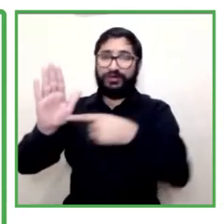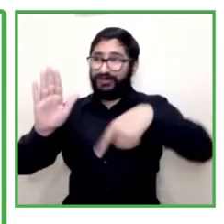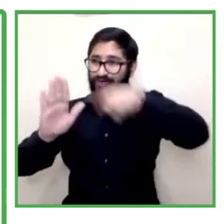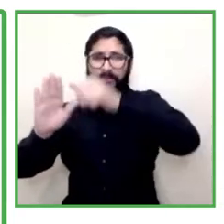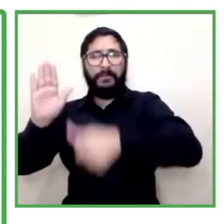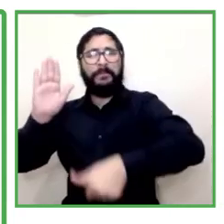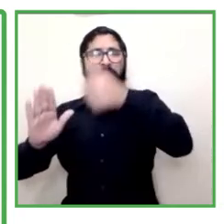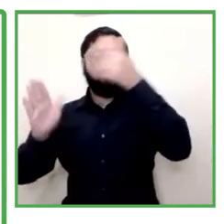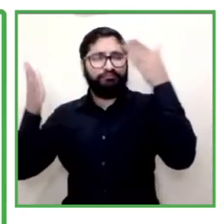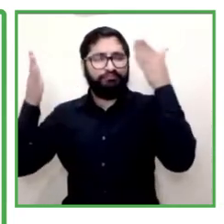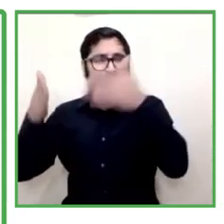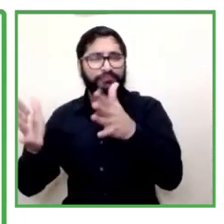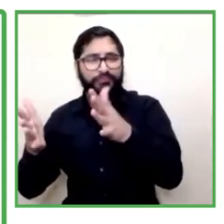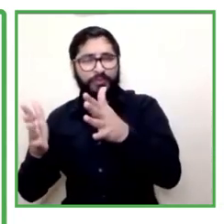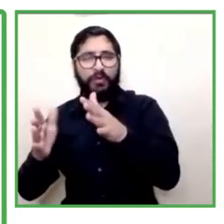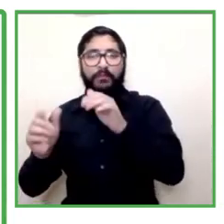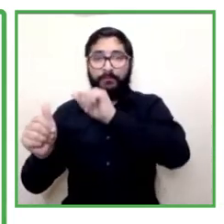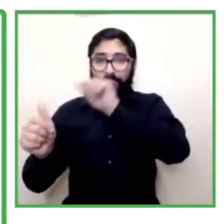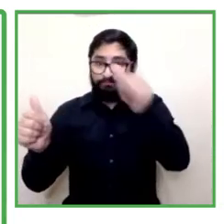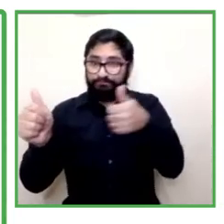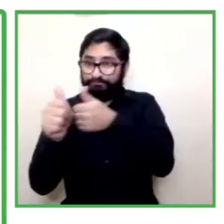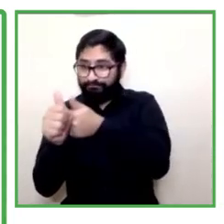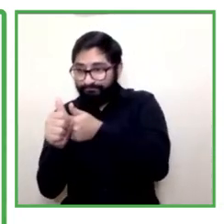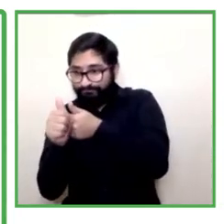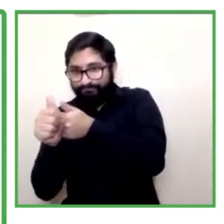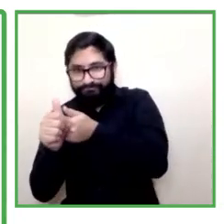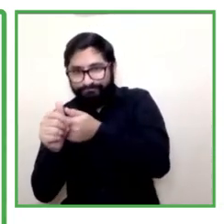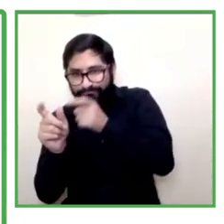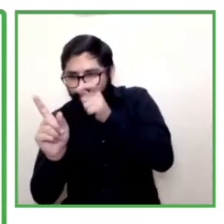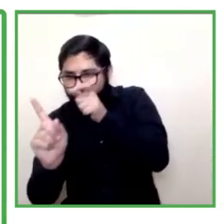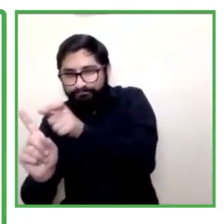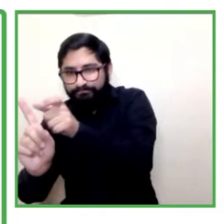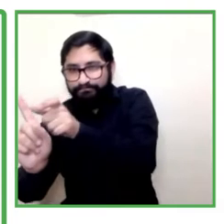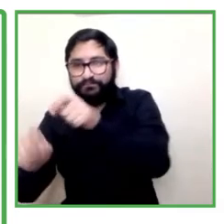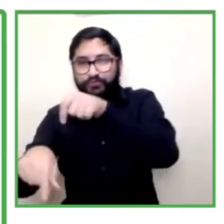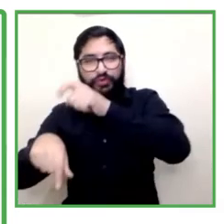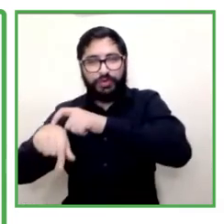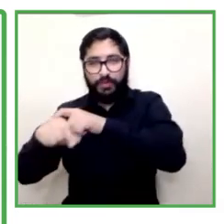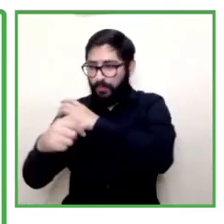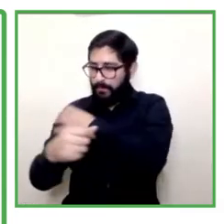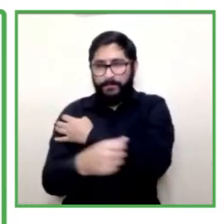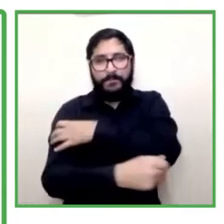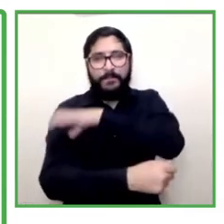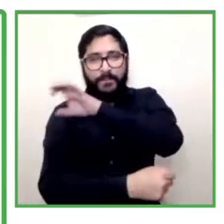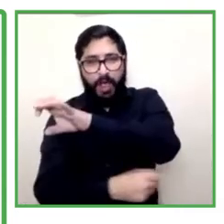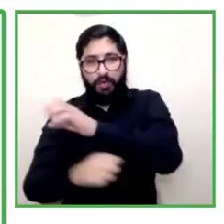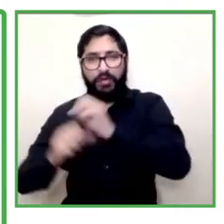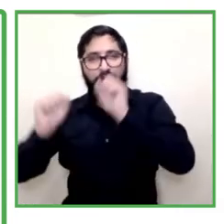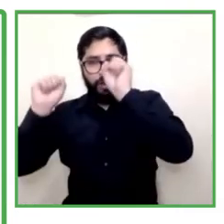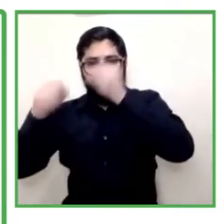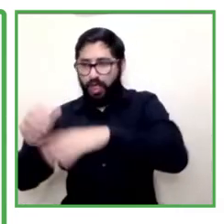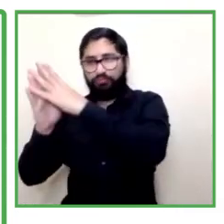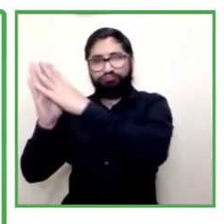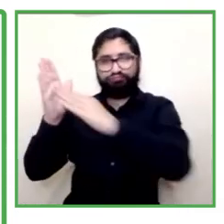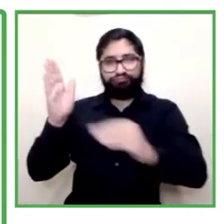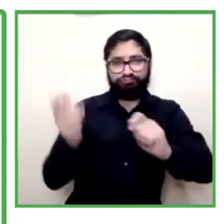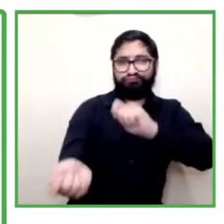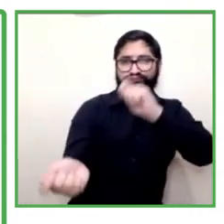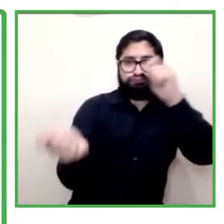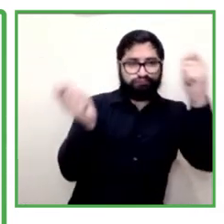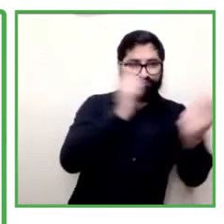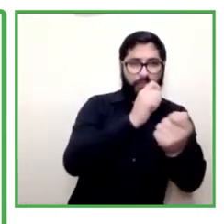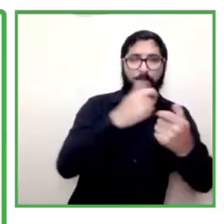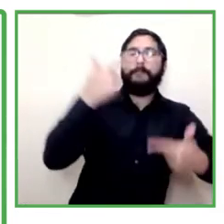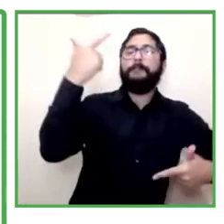we've mobilized the accompaniment of the entity to strengthen this model with politics of inclusion the cena